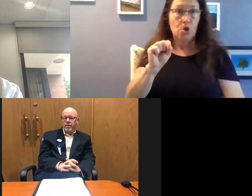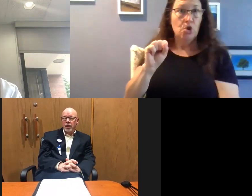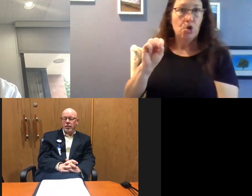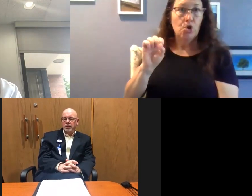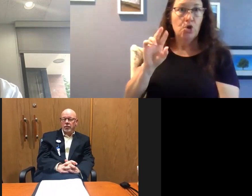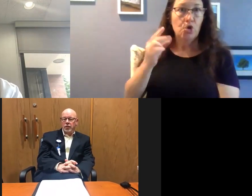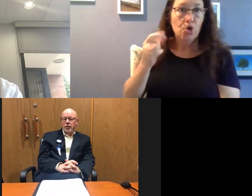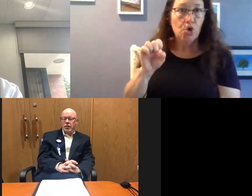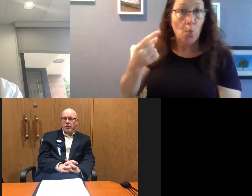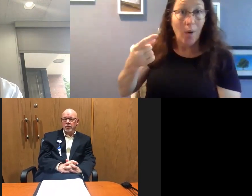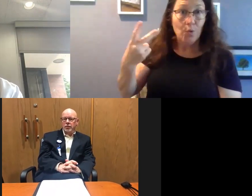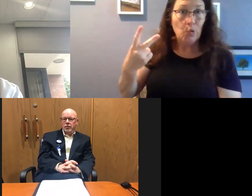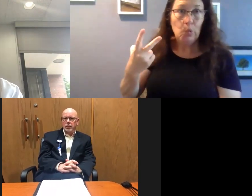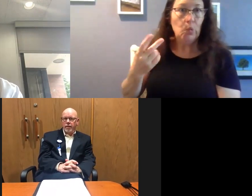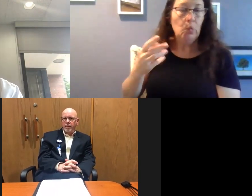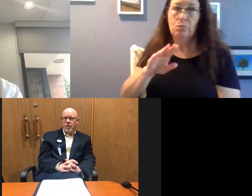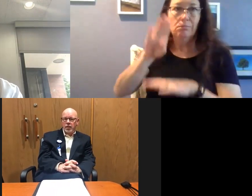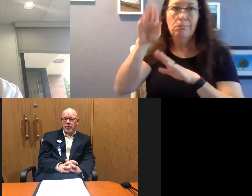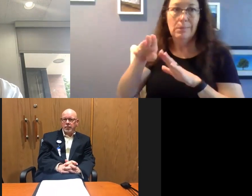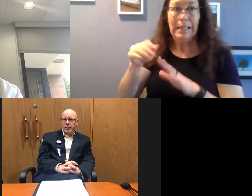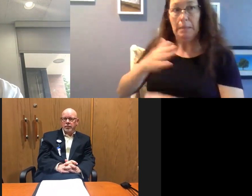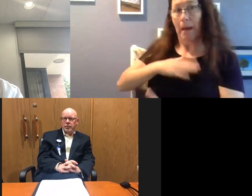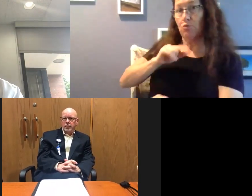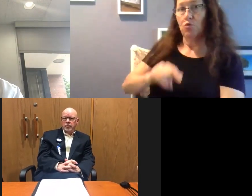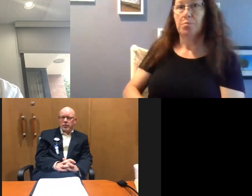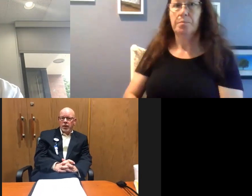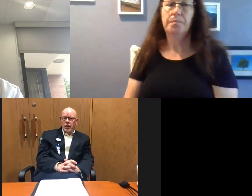two or whatever. So that's, that's how I would answer it.